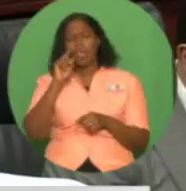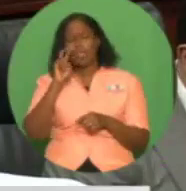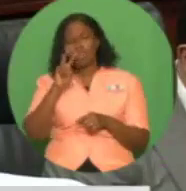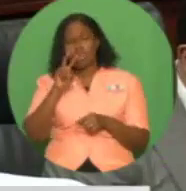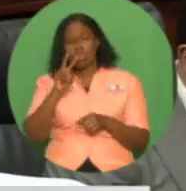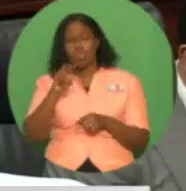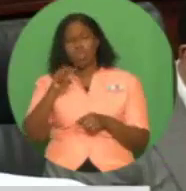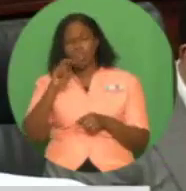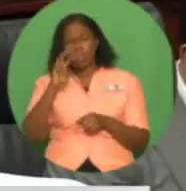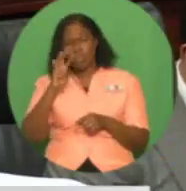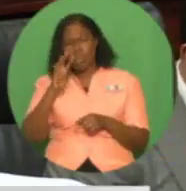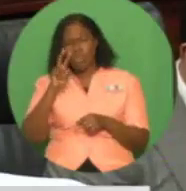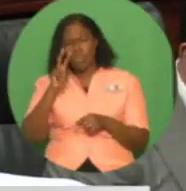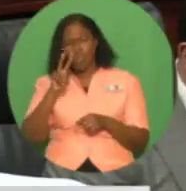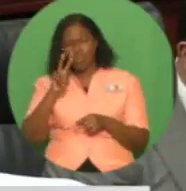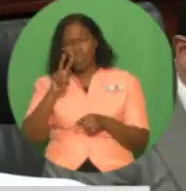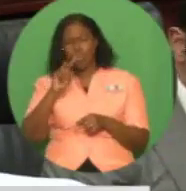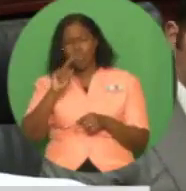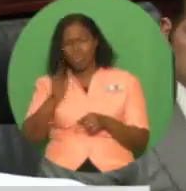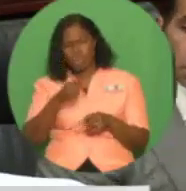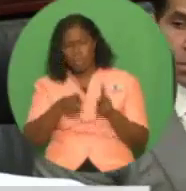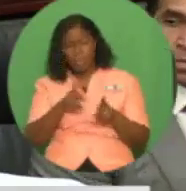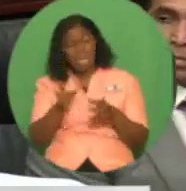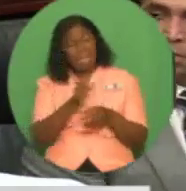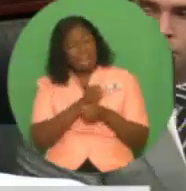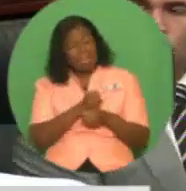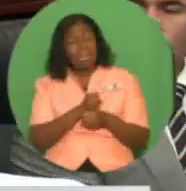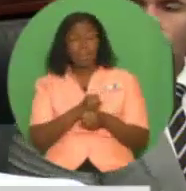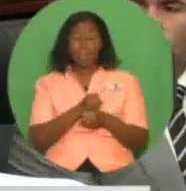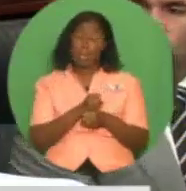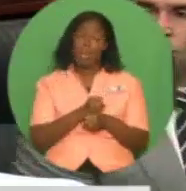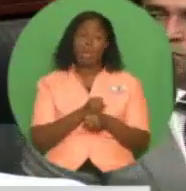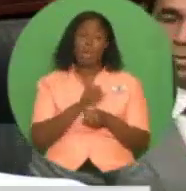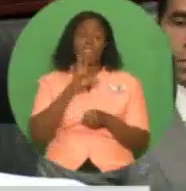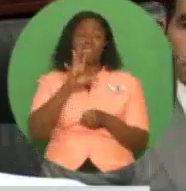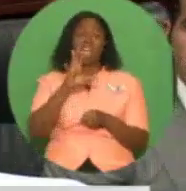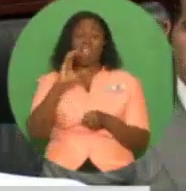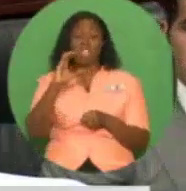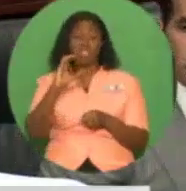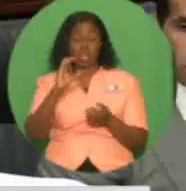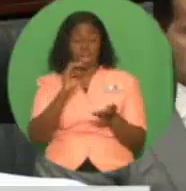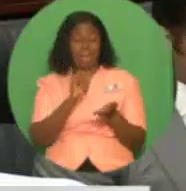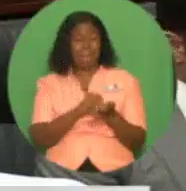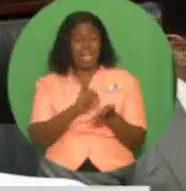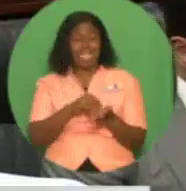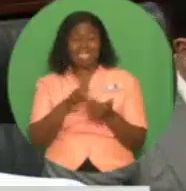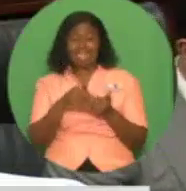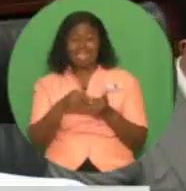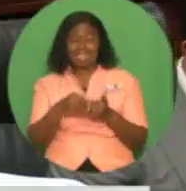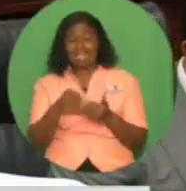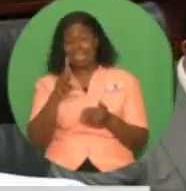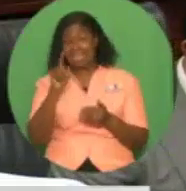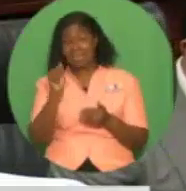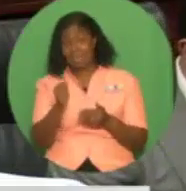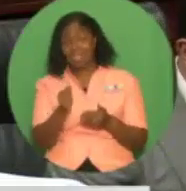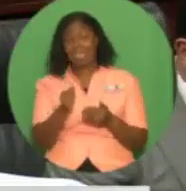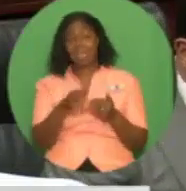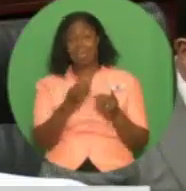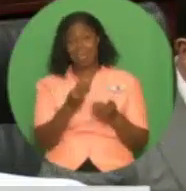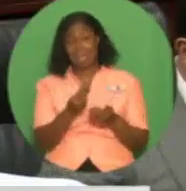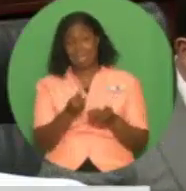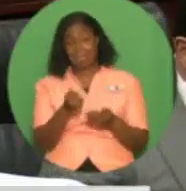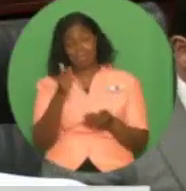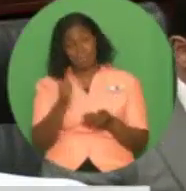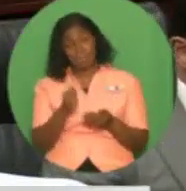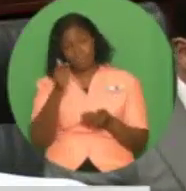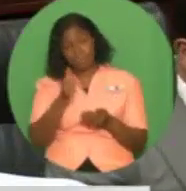cost of $502 million. Grant funding in an amount of $42 billion is being provided to 24